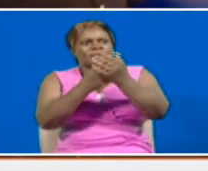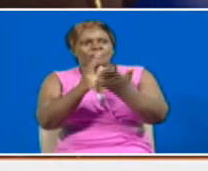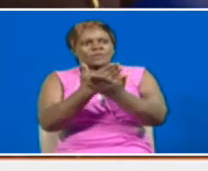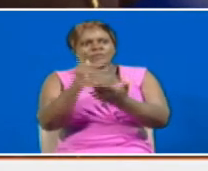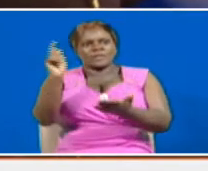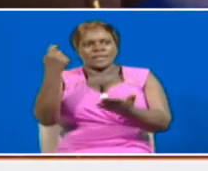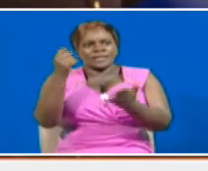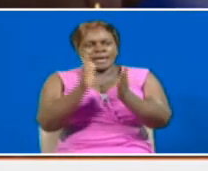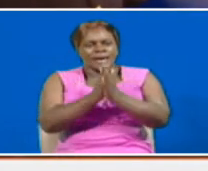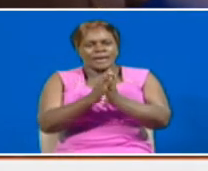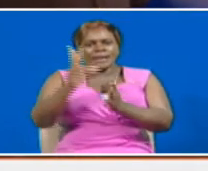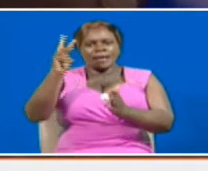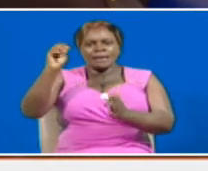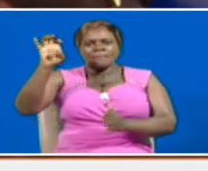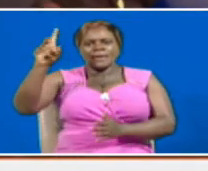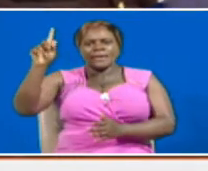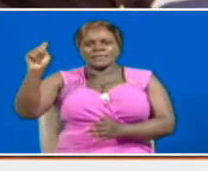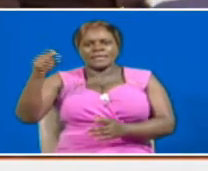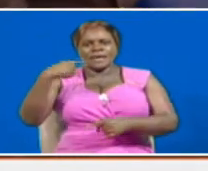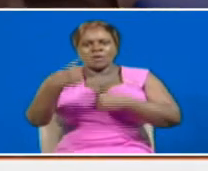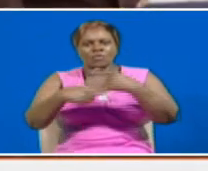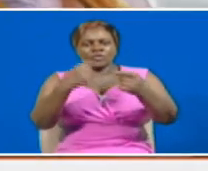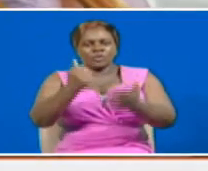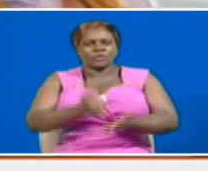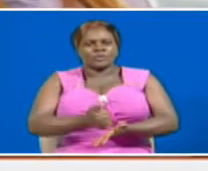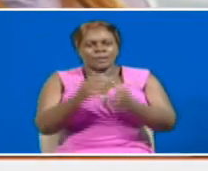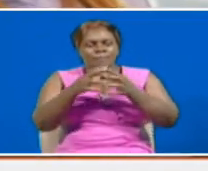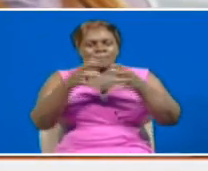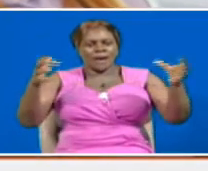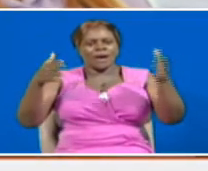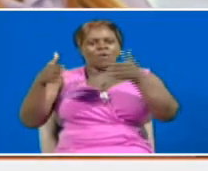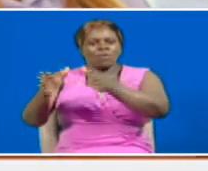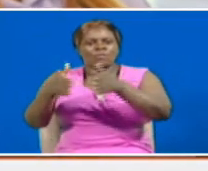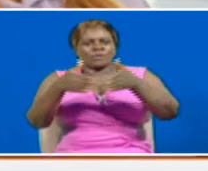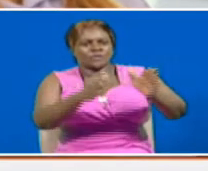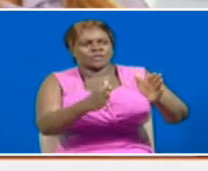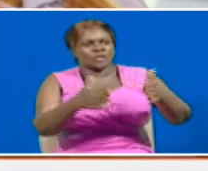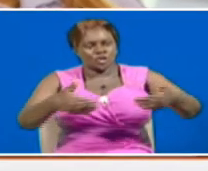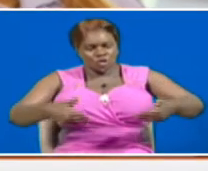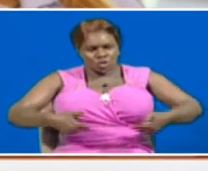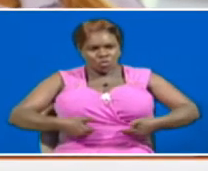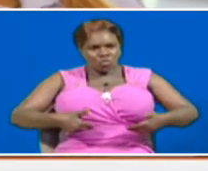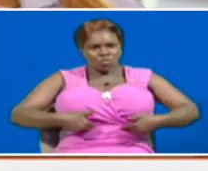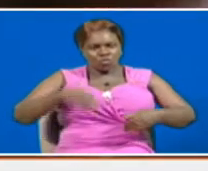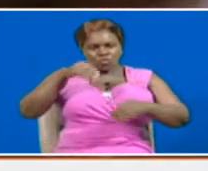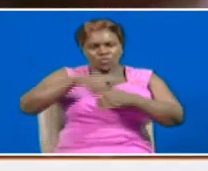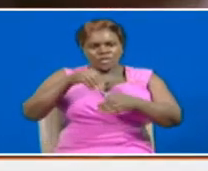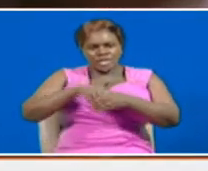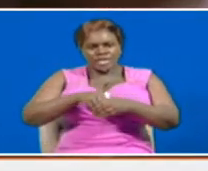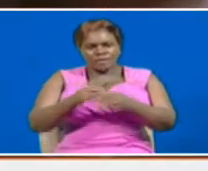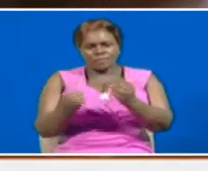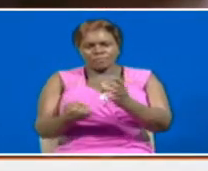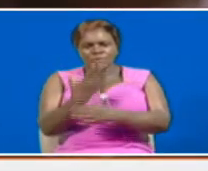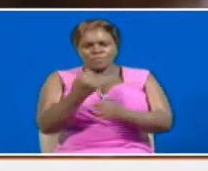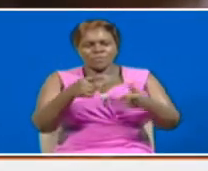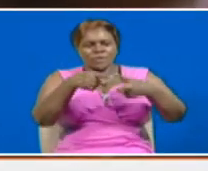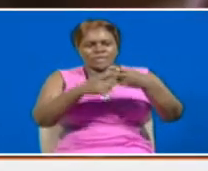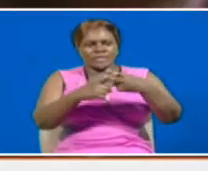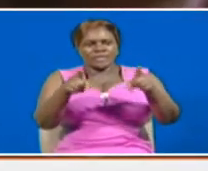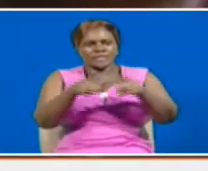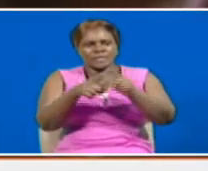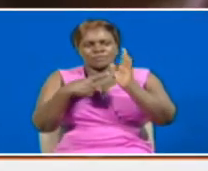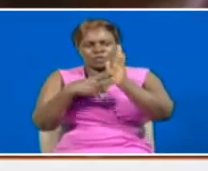Kenya Meta and Facebook will go a long way in expanding opportunities for the youth within the creative industry as well as